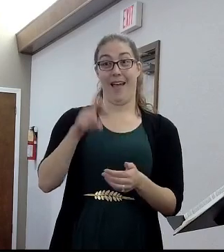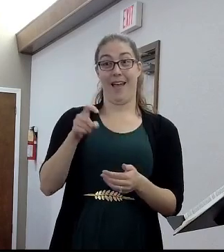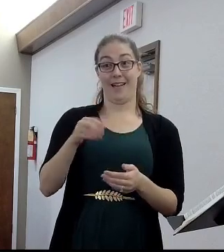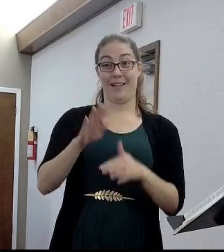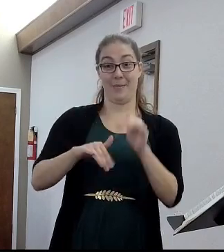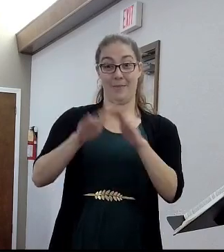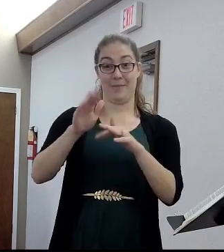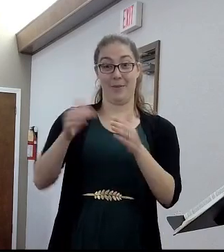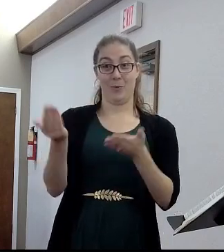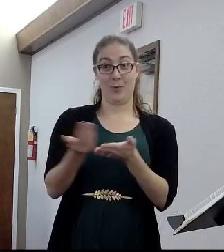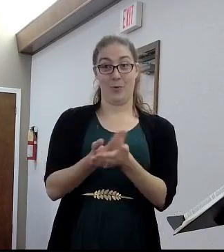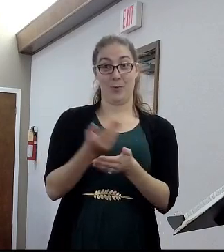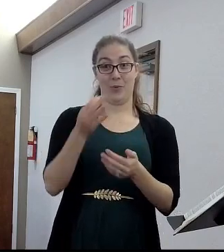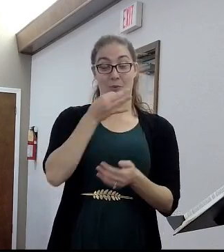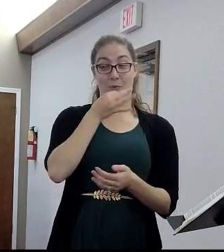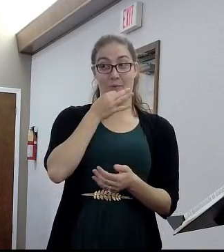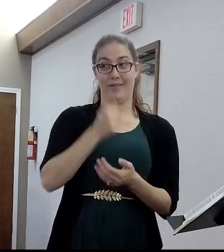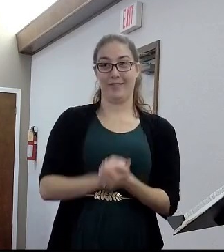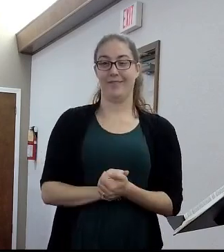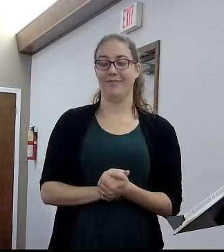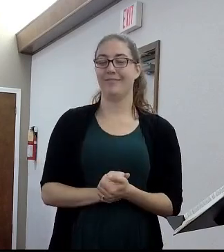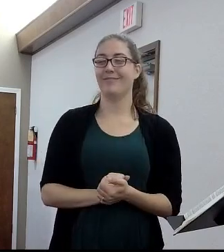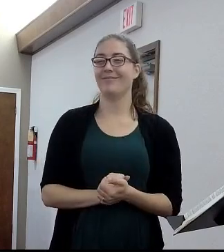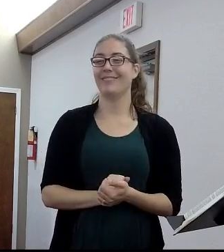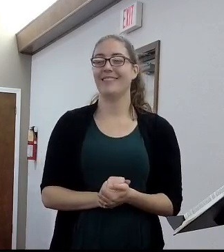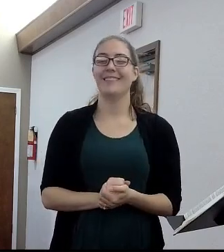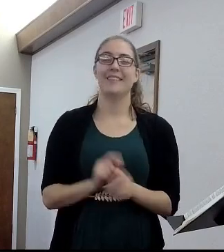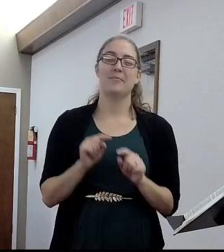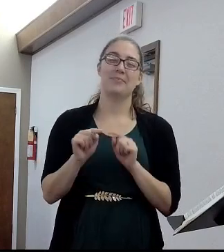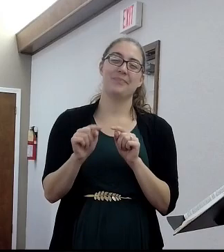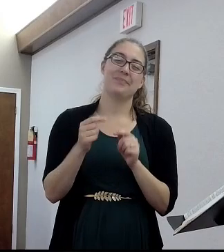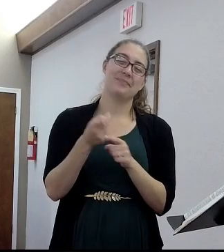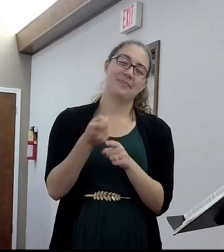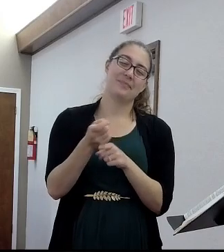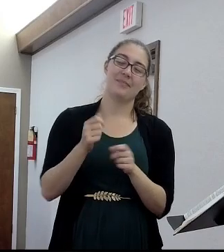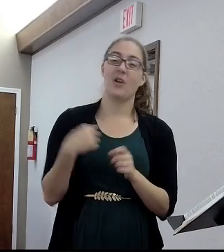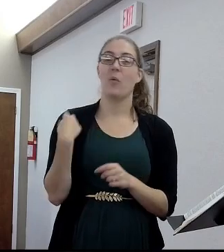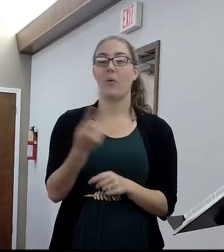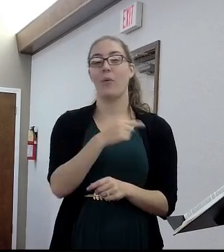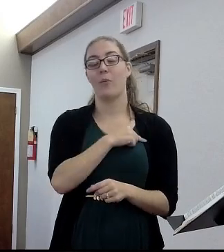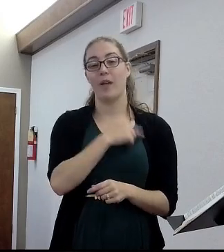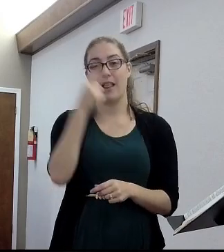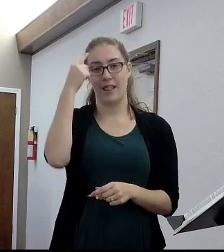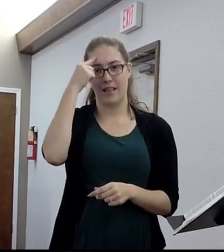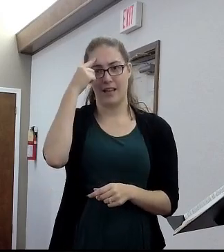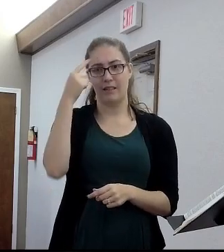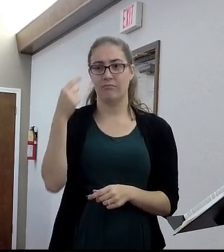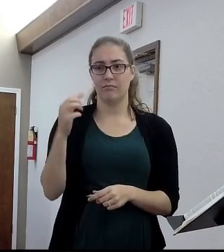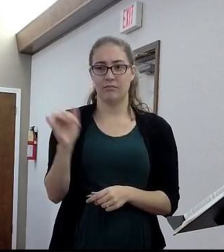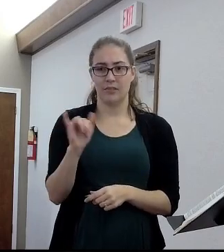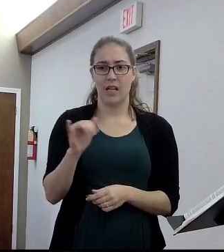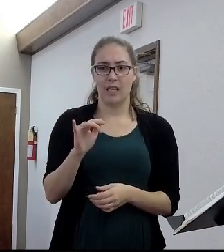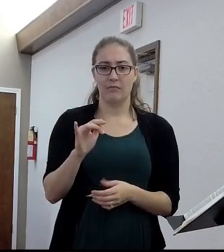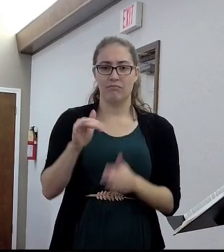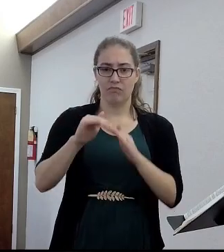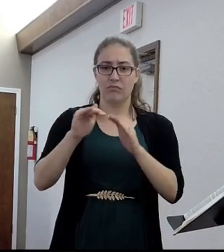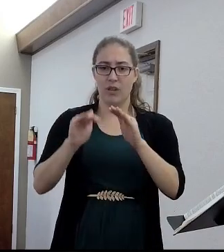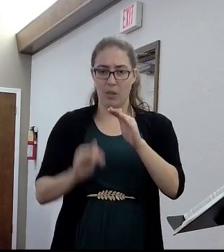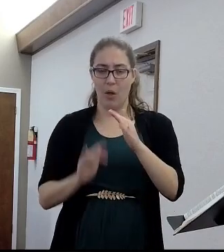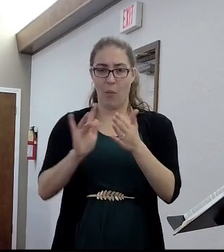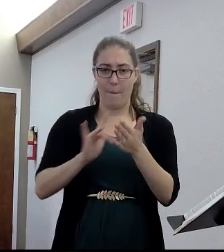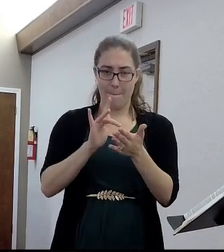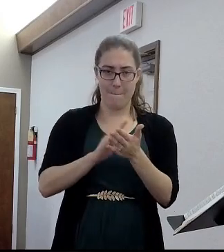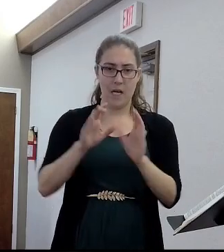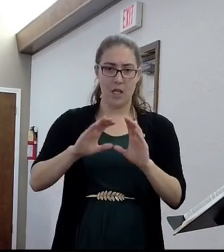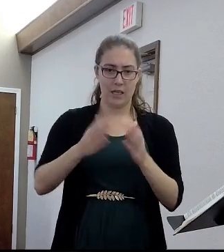All right, okay. Well, you know, we think of ourselves as these people in the lower middle class when absolutely not.